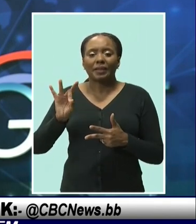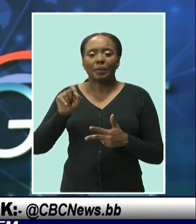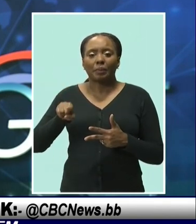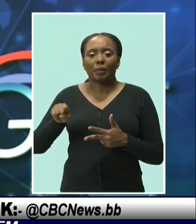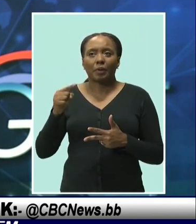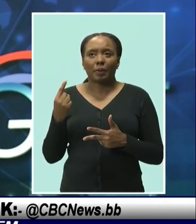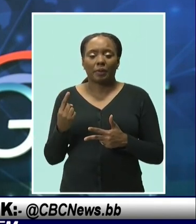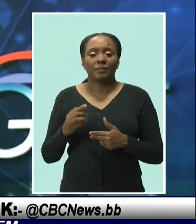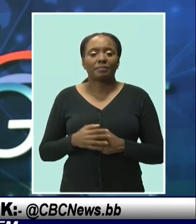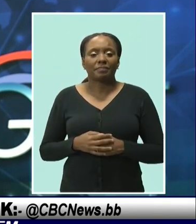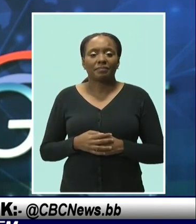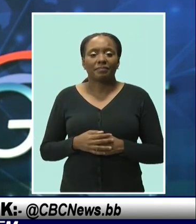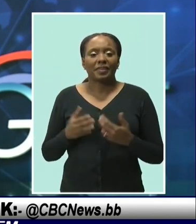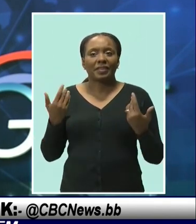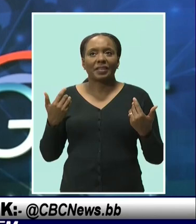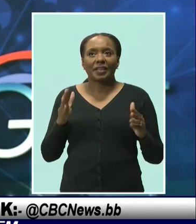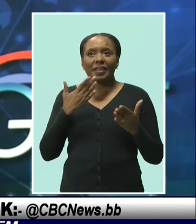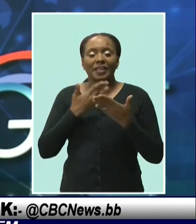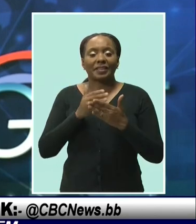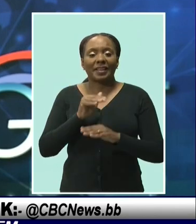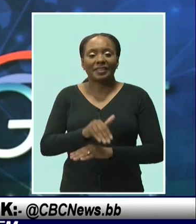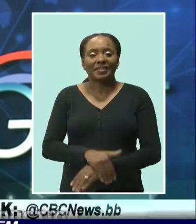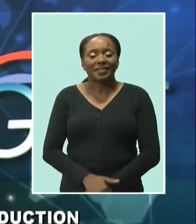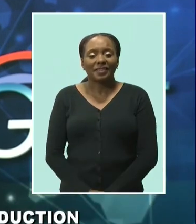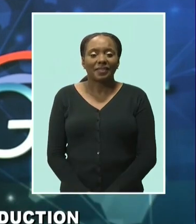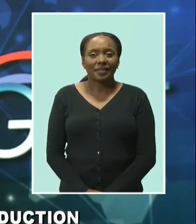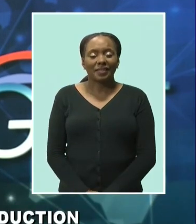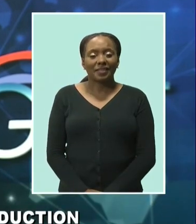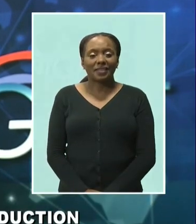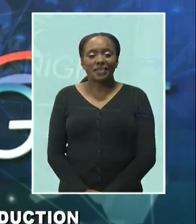.1 The One. And that's news. Good night.